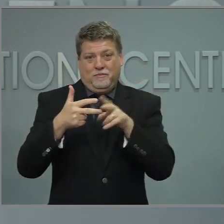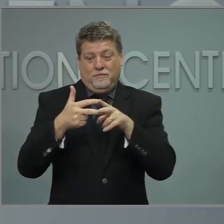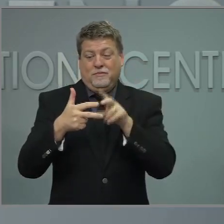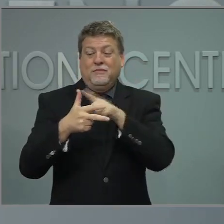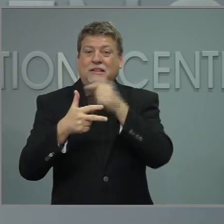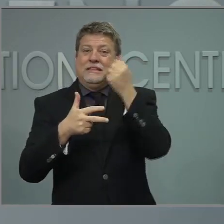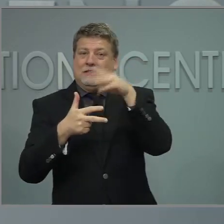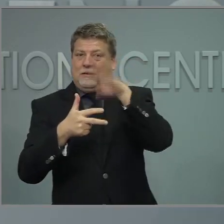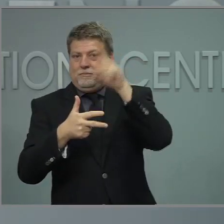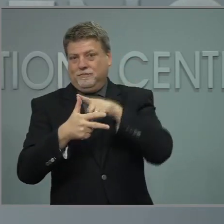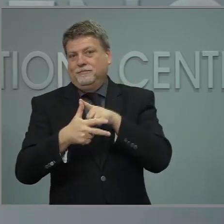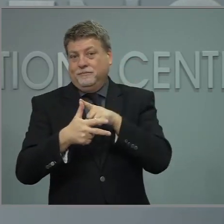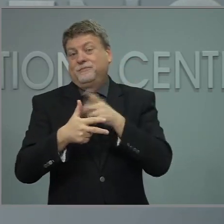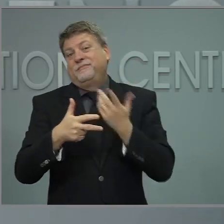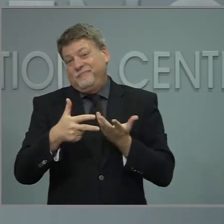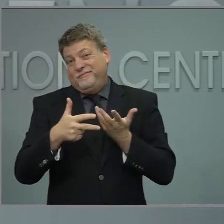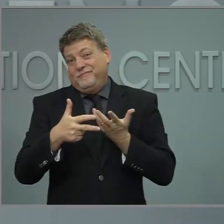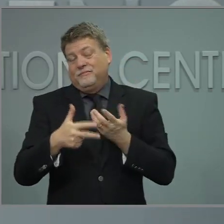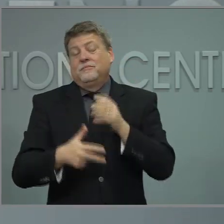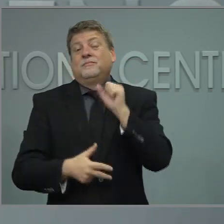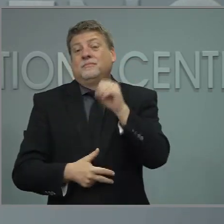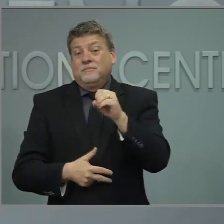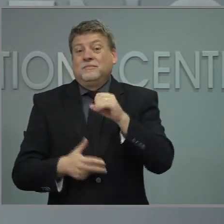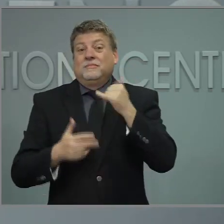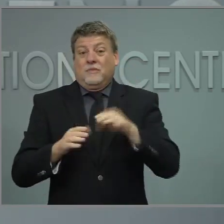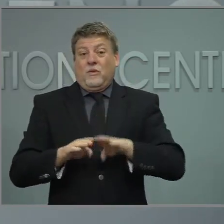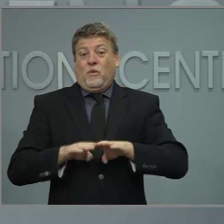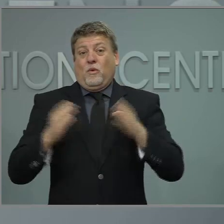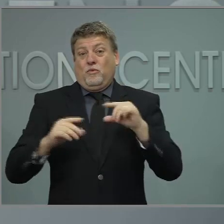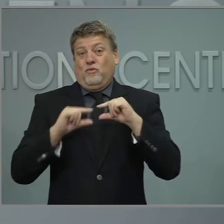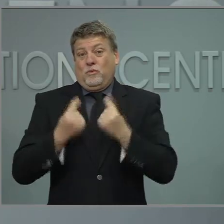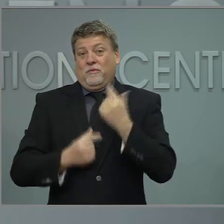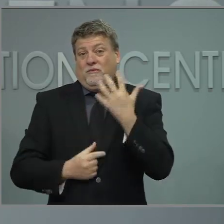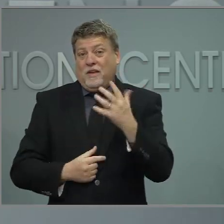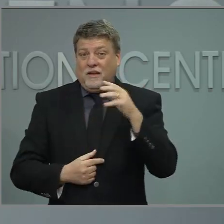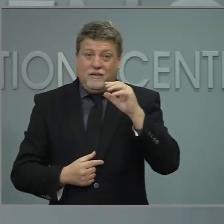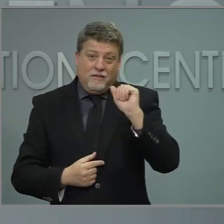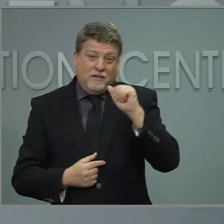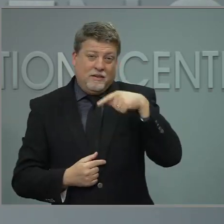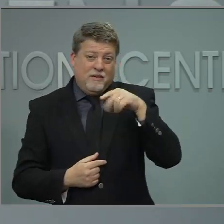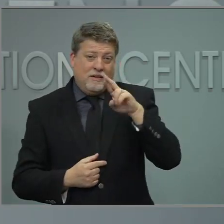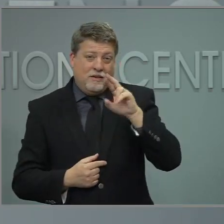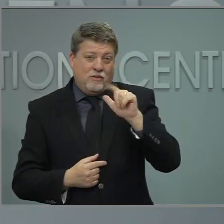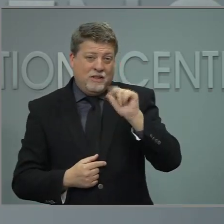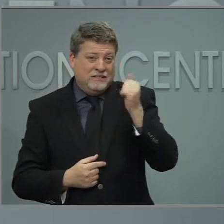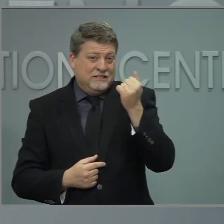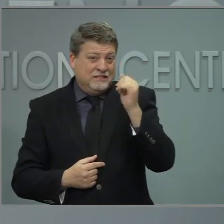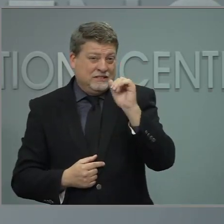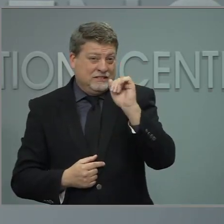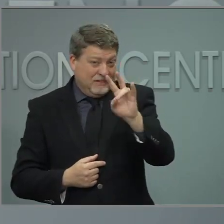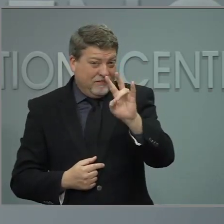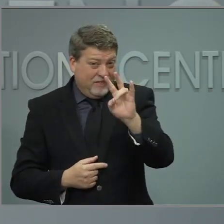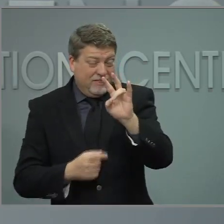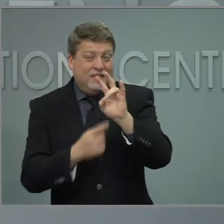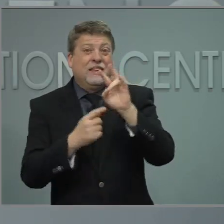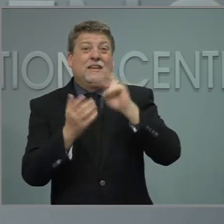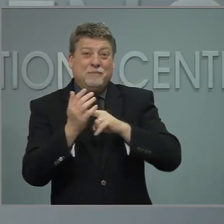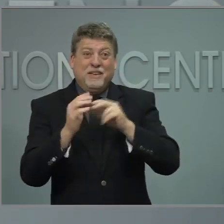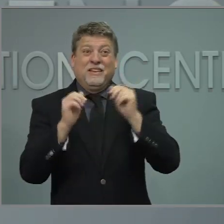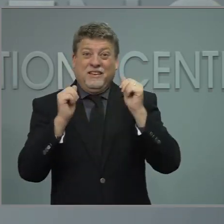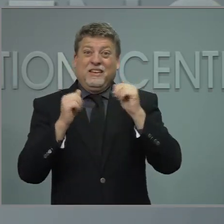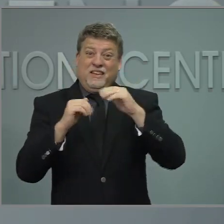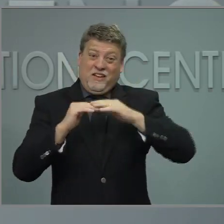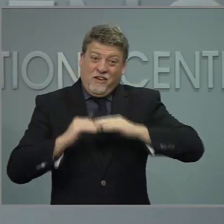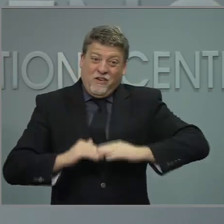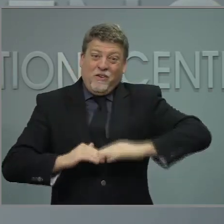and up. As we go into group five, we know that we are going to be opening up to that group and we're going to need to